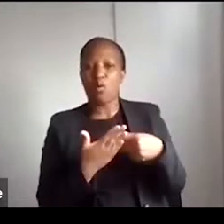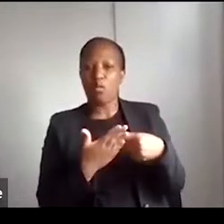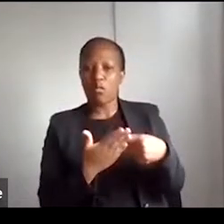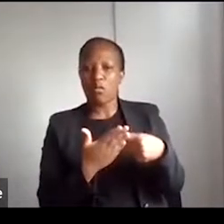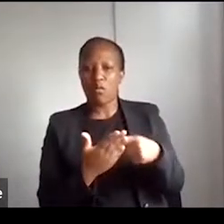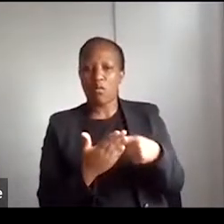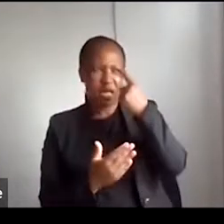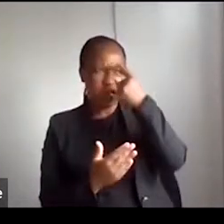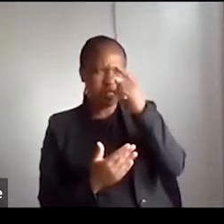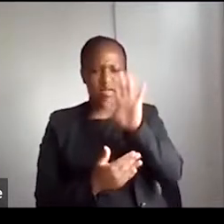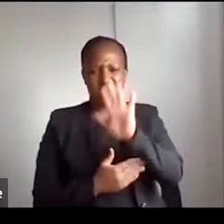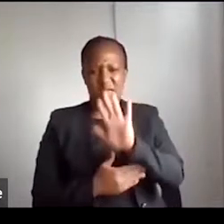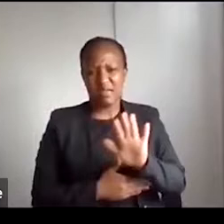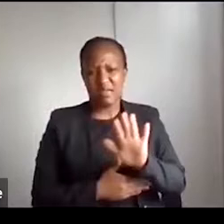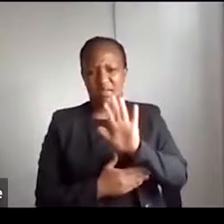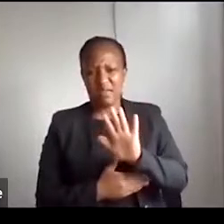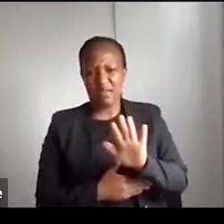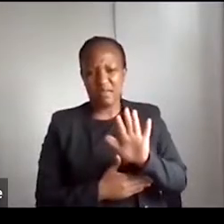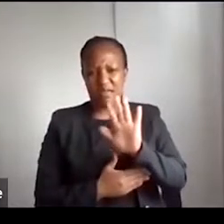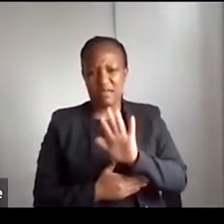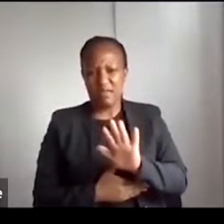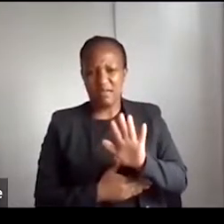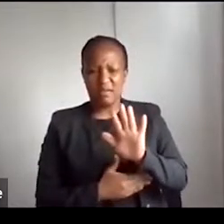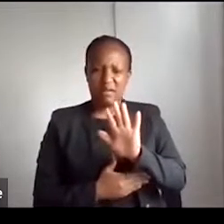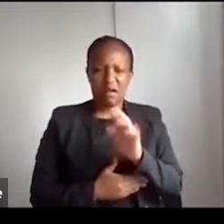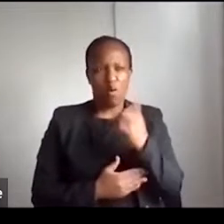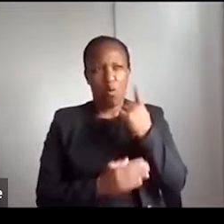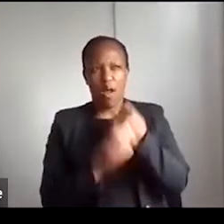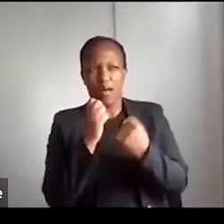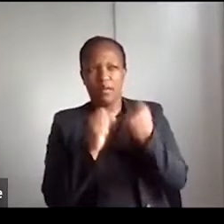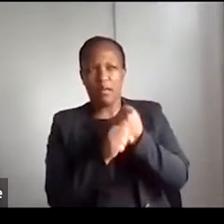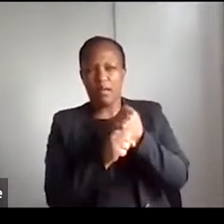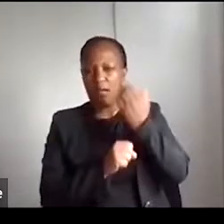was having with David were, you know, perhaps about a year ago.